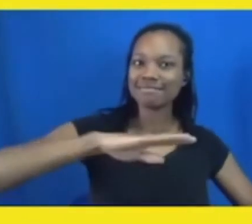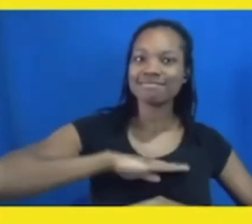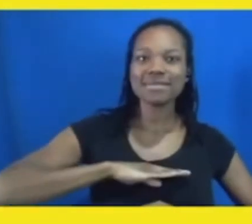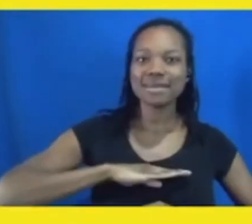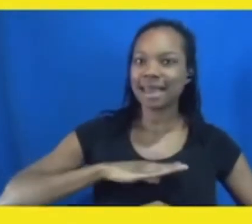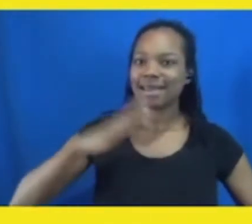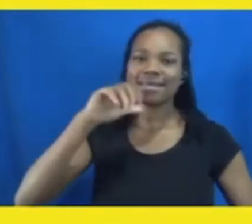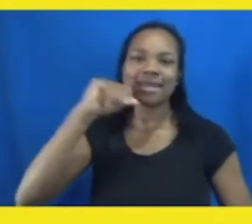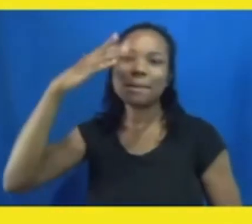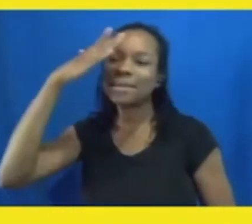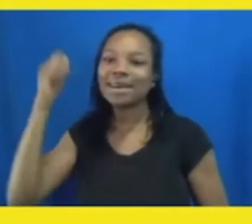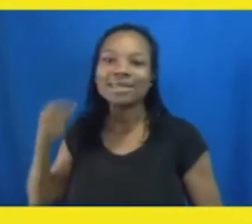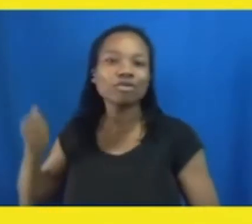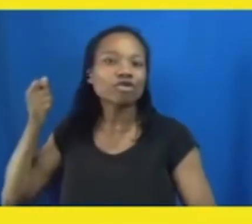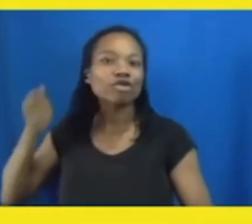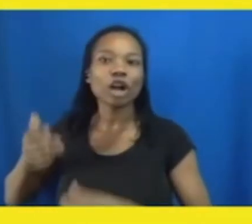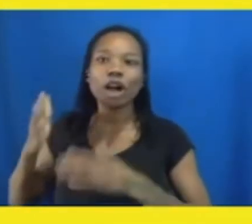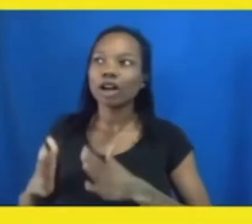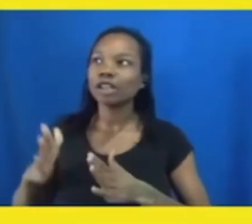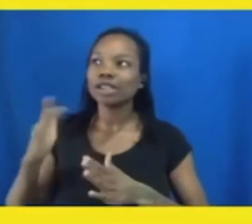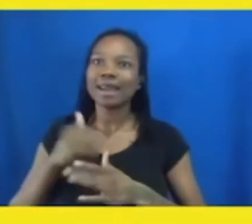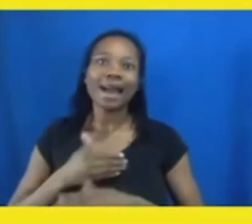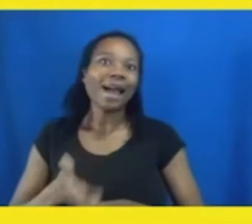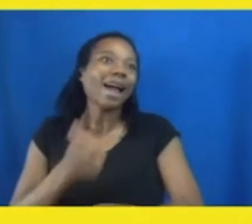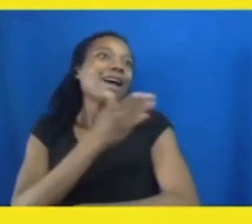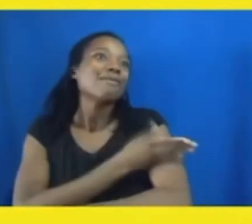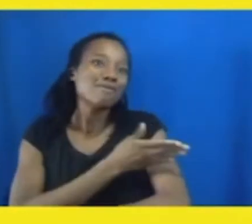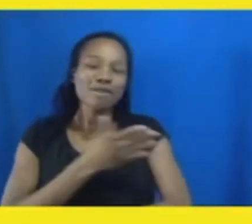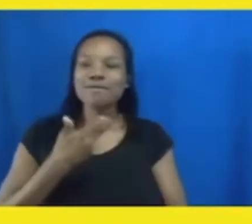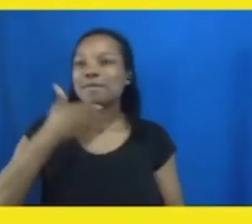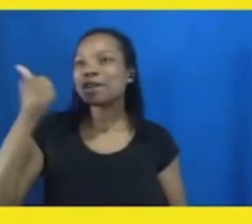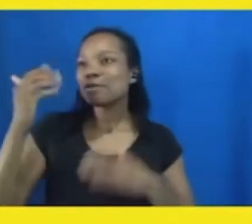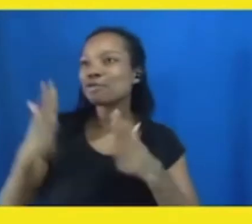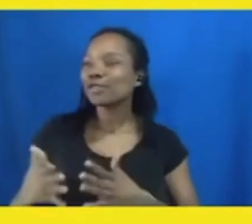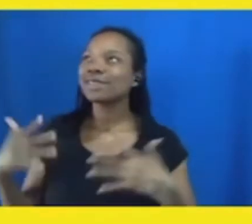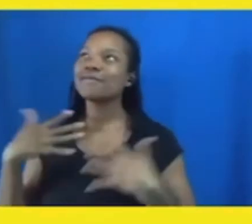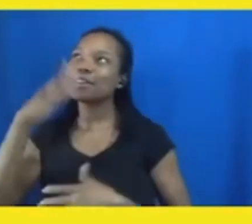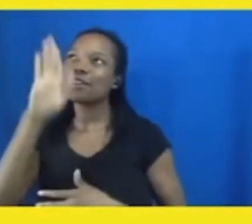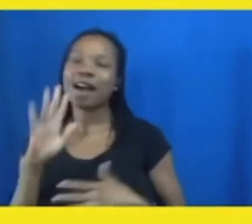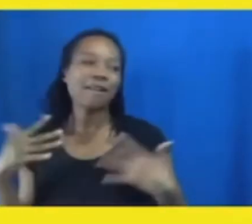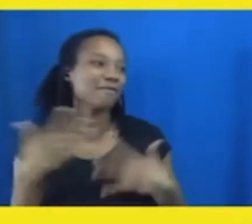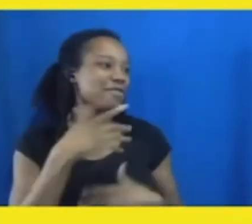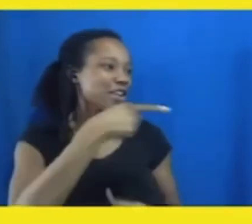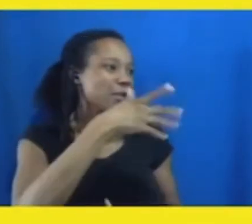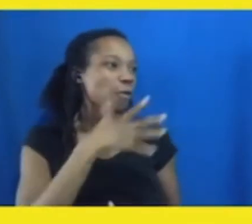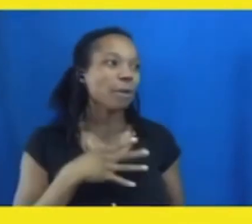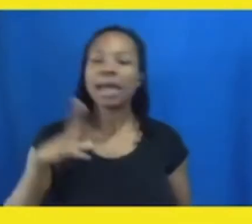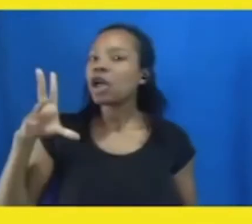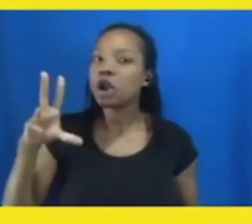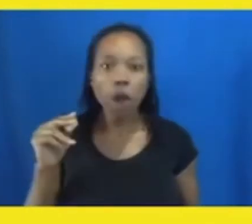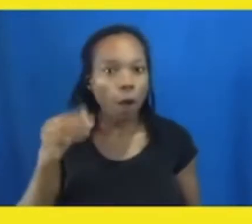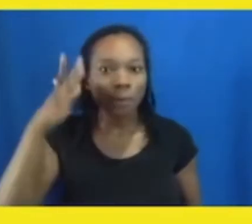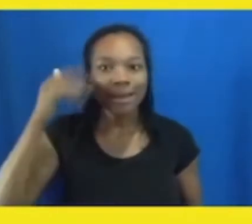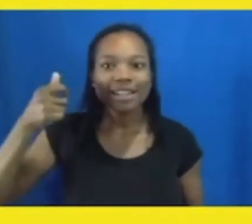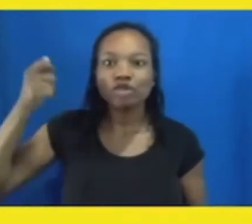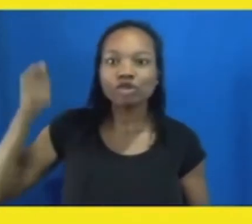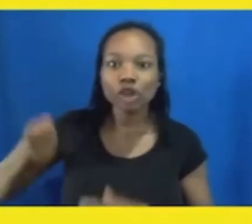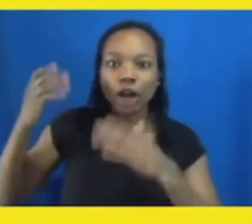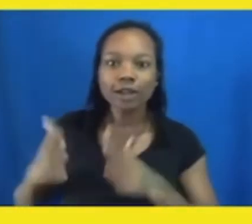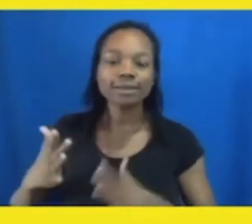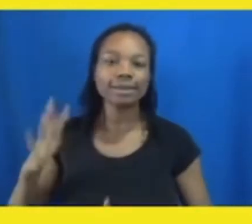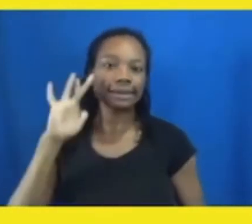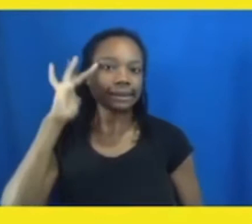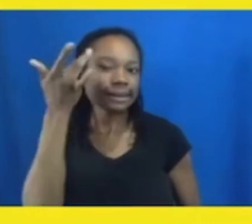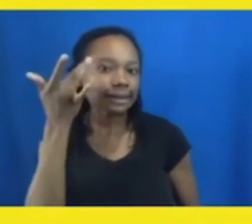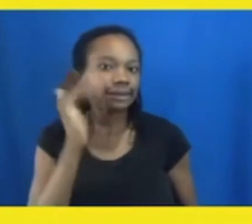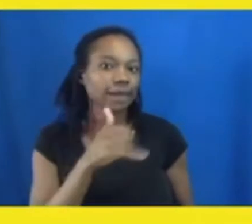or feared her, but because the judge was tired of having to deal with her. And so y'all on November 3rd, we need to make sure that America is